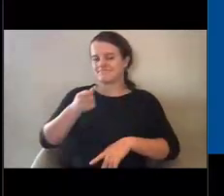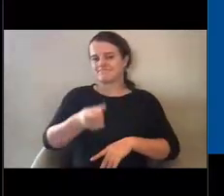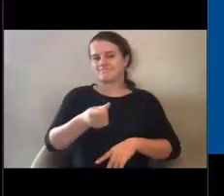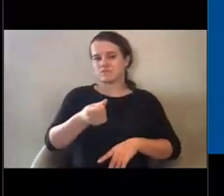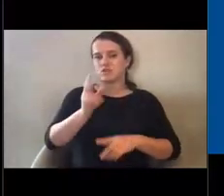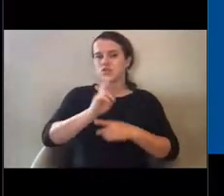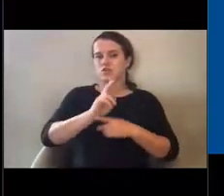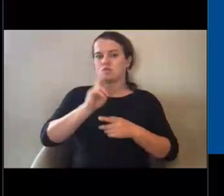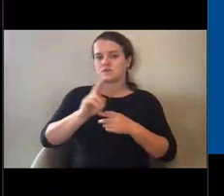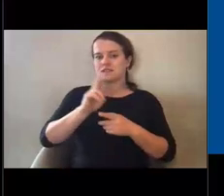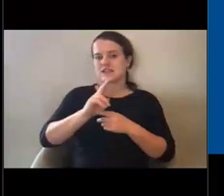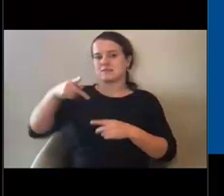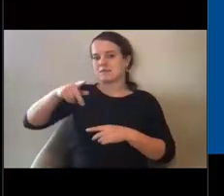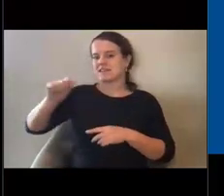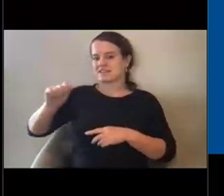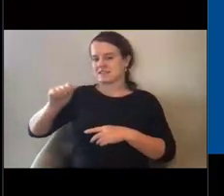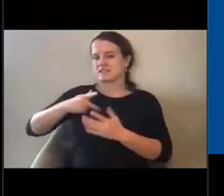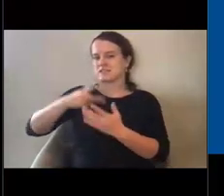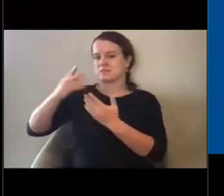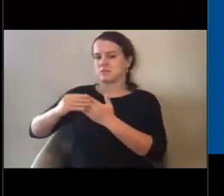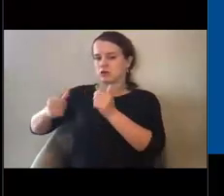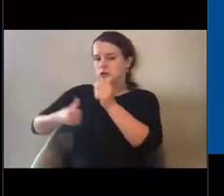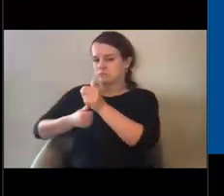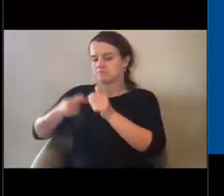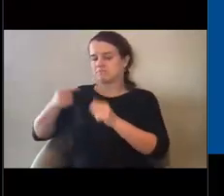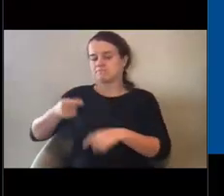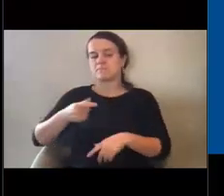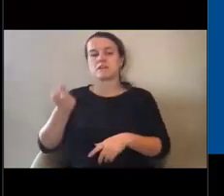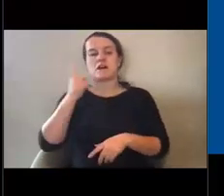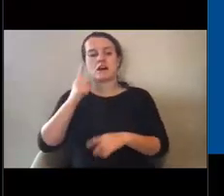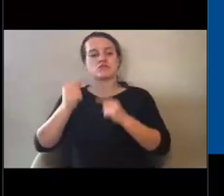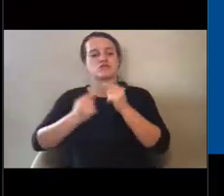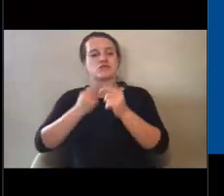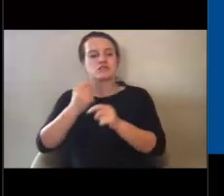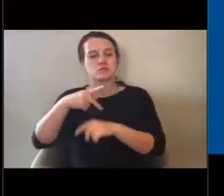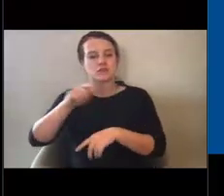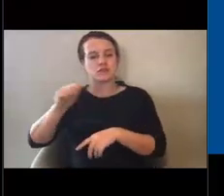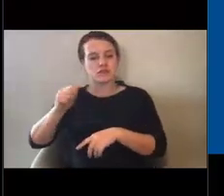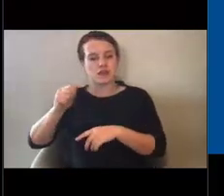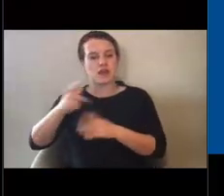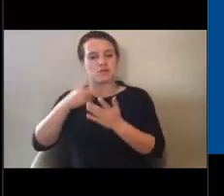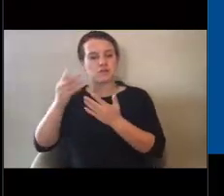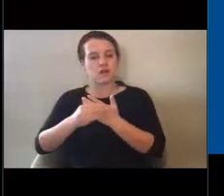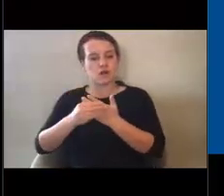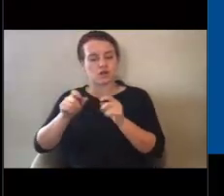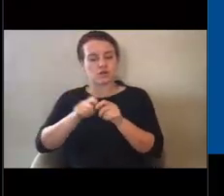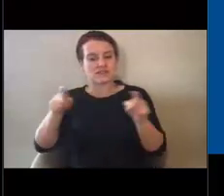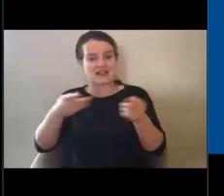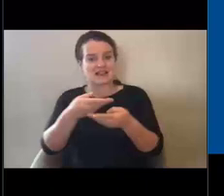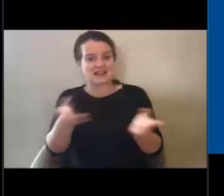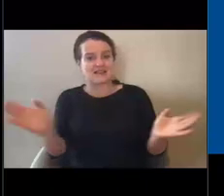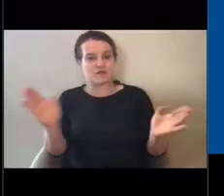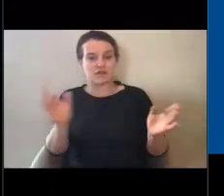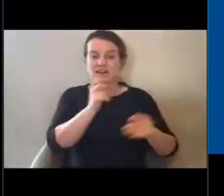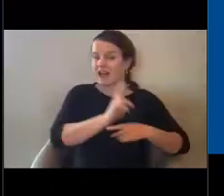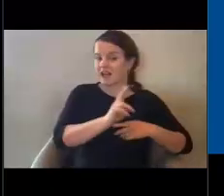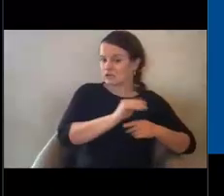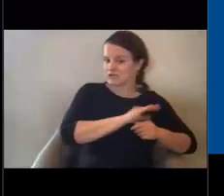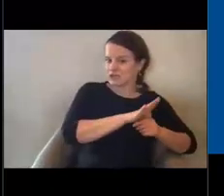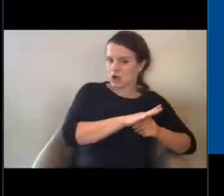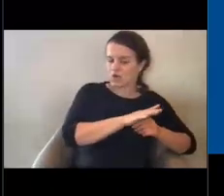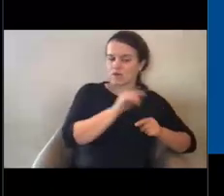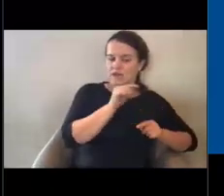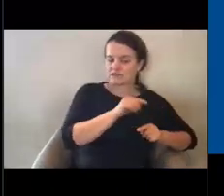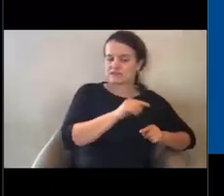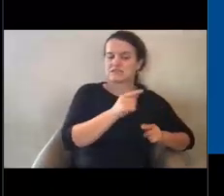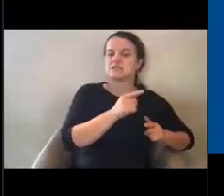public assistance program. Under traditional PA program delivery, so outside of the context of COVID, it